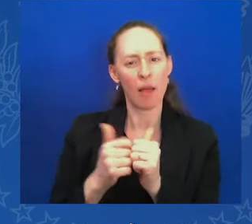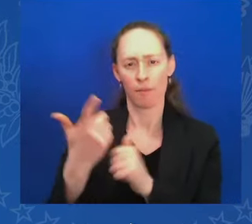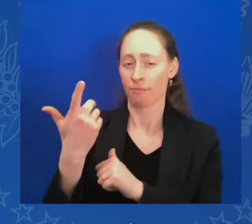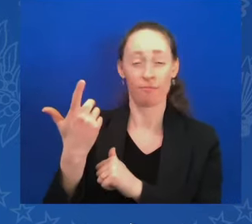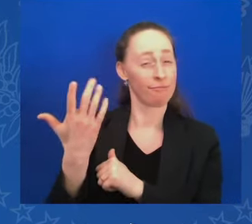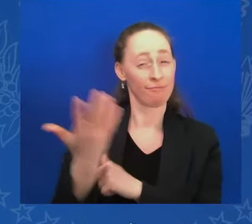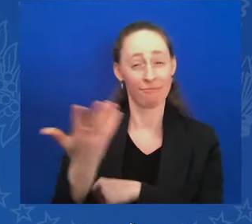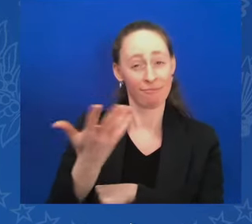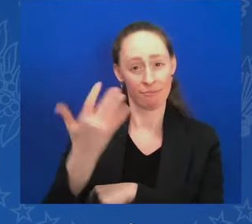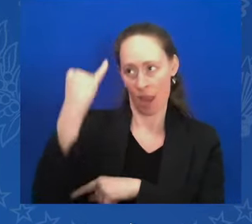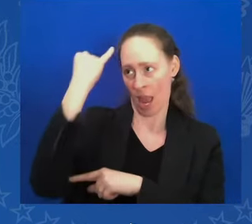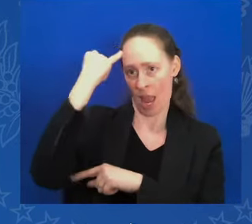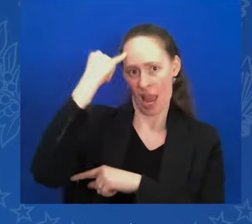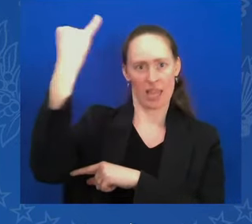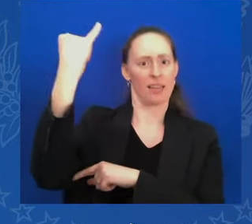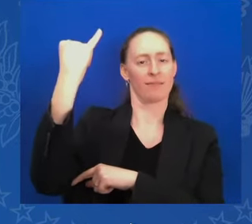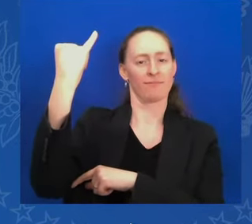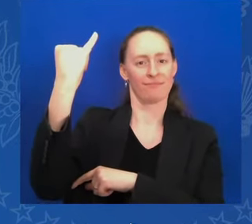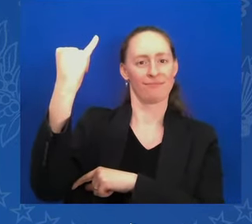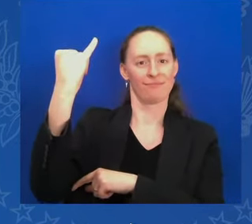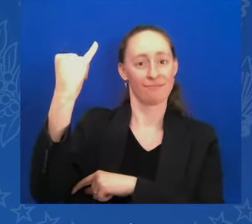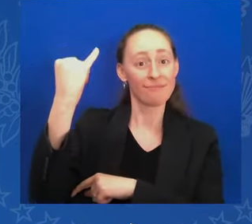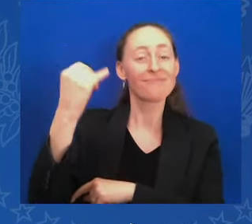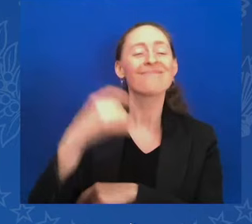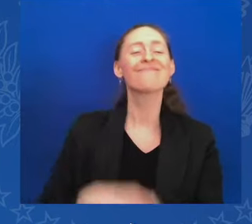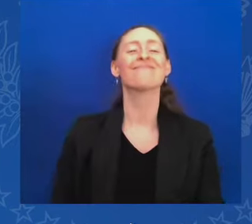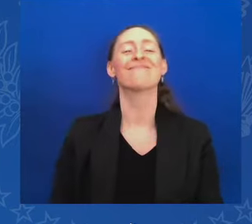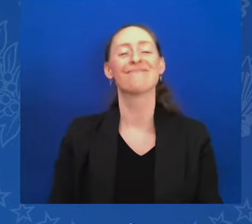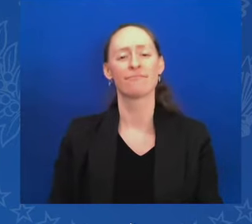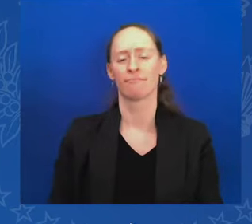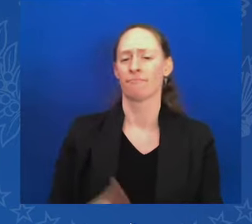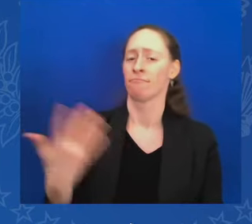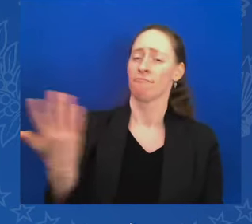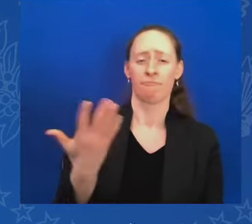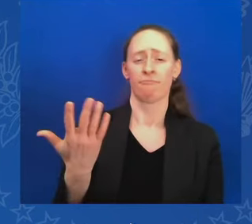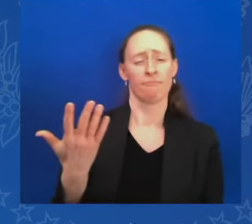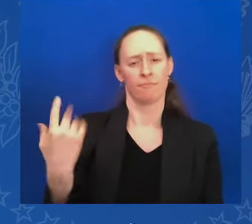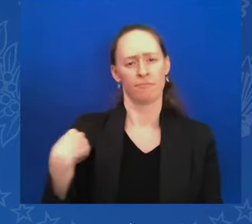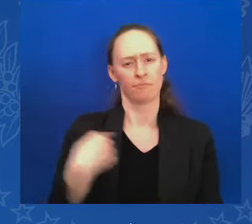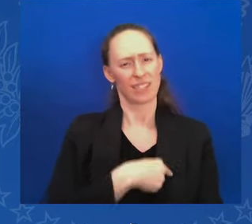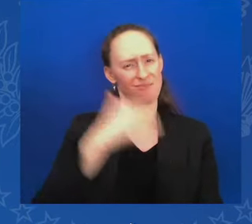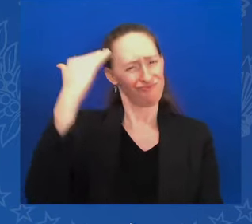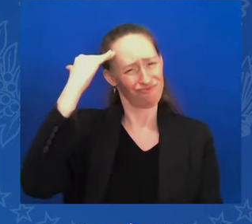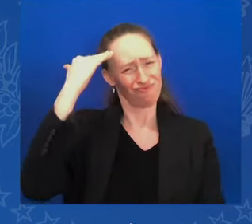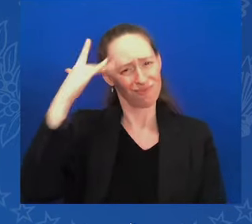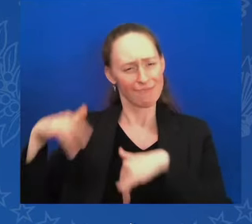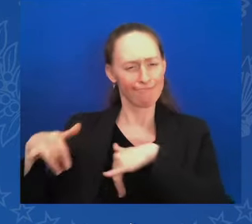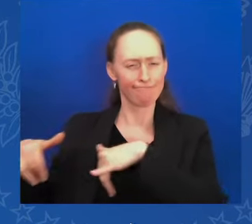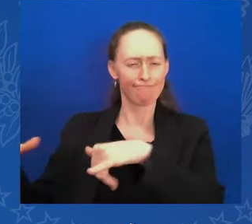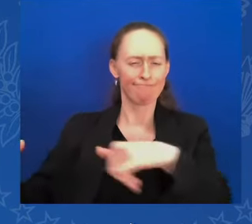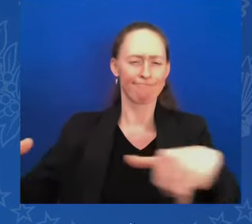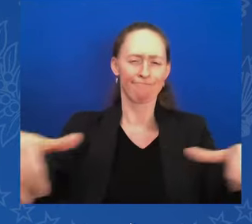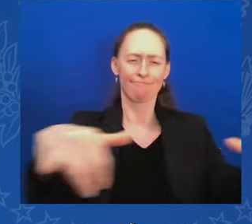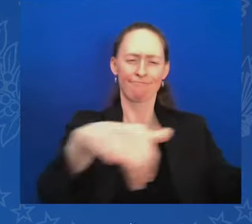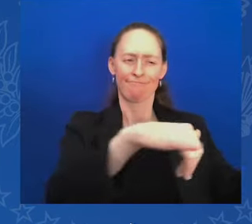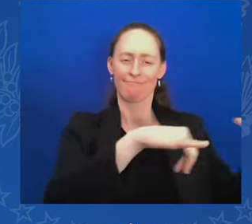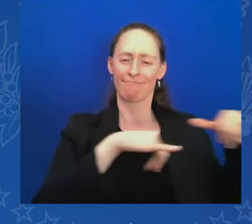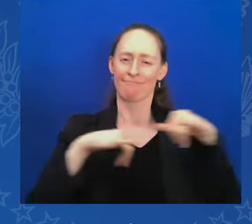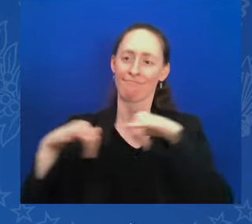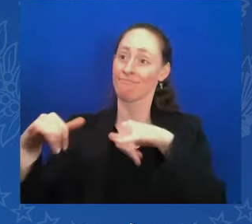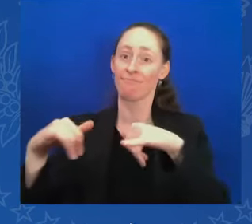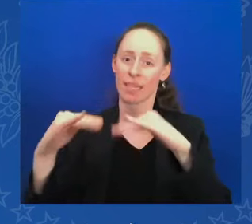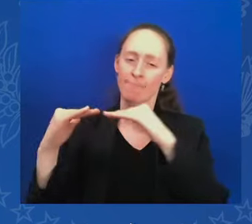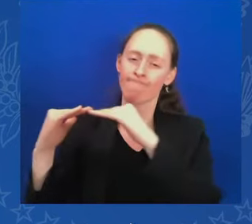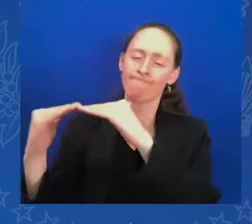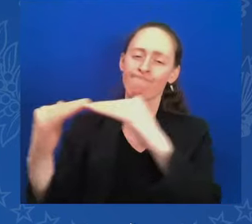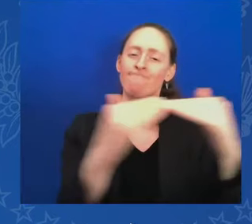that all men and women are created equal, undoubted by their creator with certain inalienable rights, et cetera. You know, that we're all entitled to be